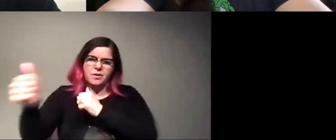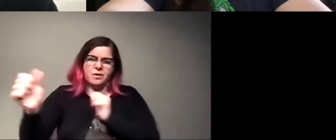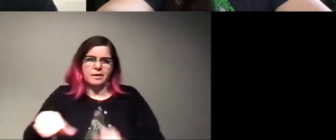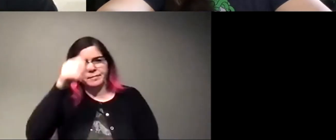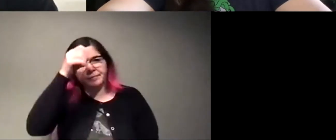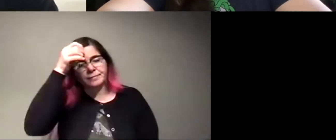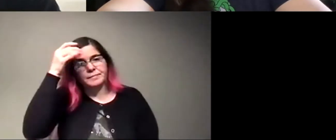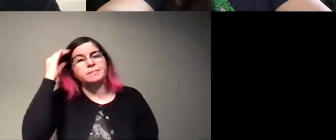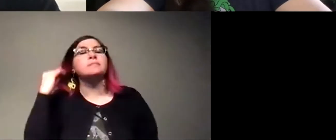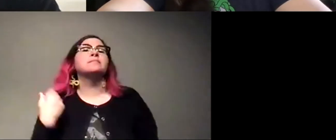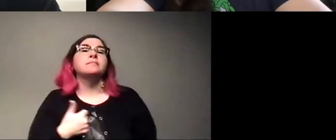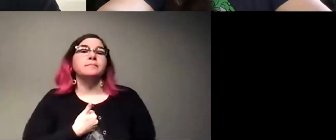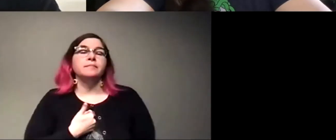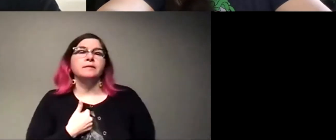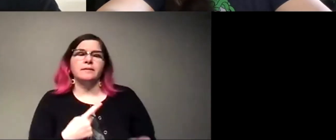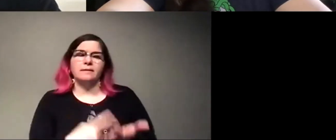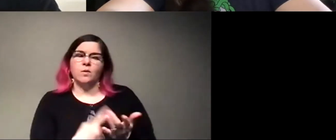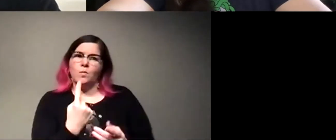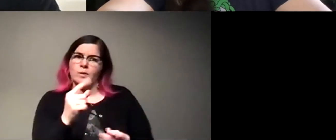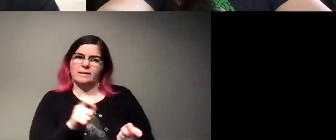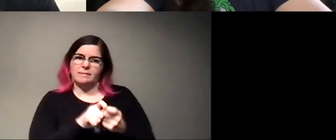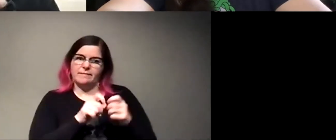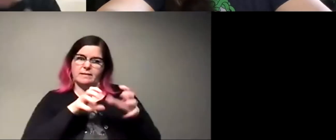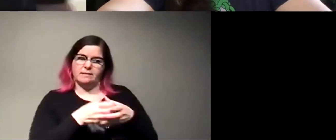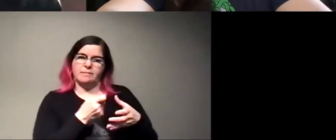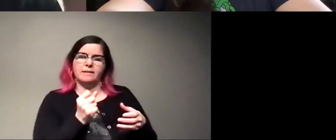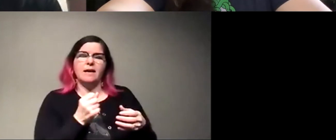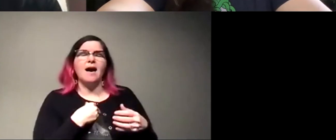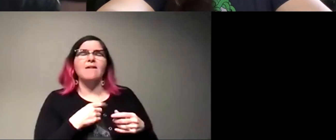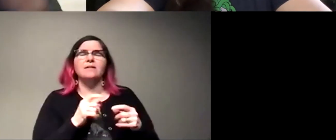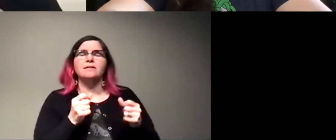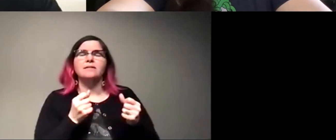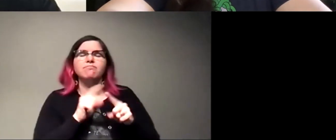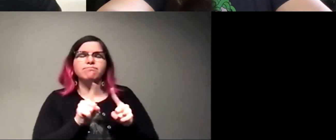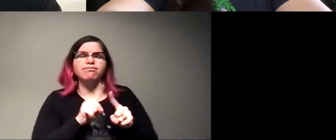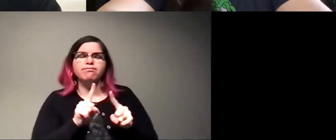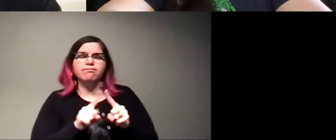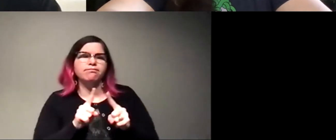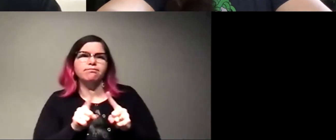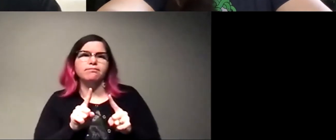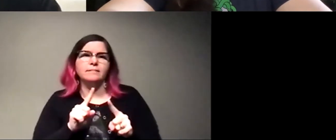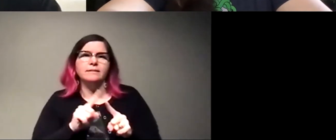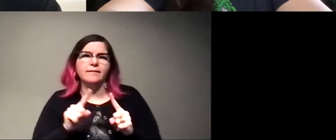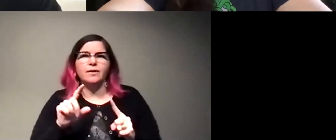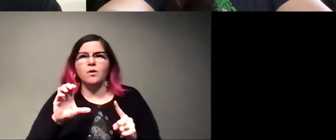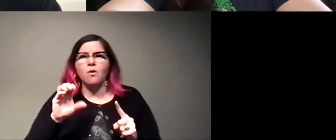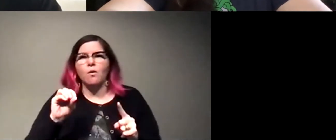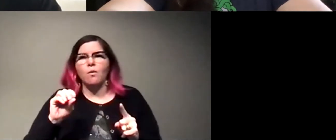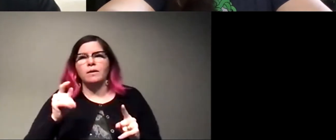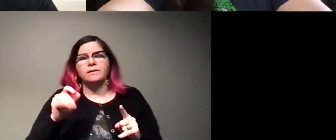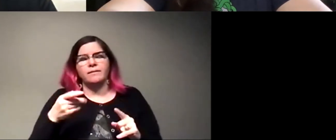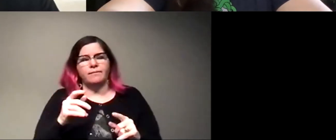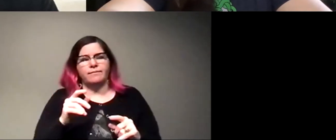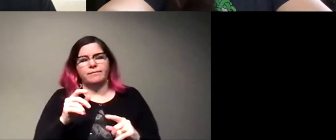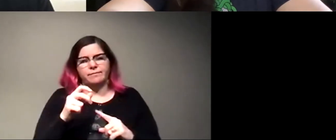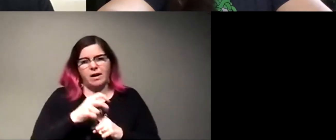I've only talked about one species of zombie ant. There's all kinds of different like cordyceps fungi out there that do weird things.